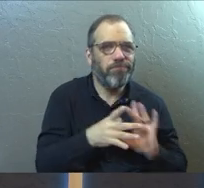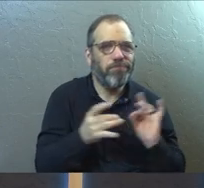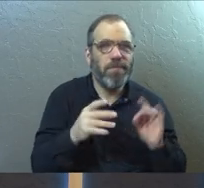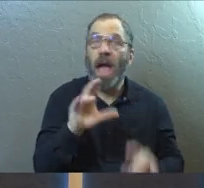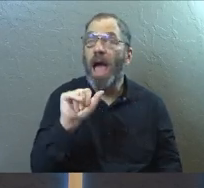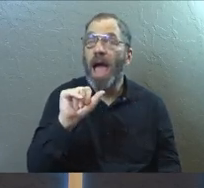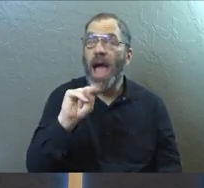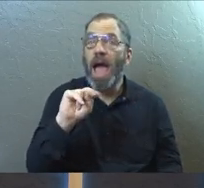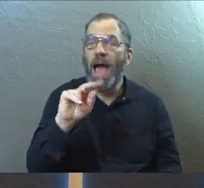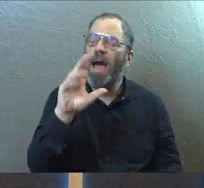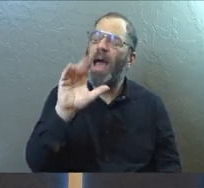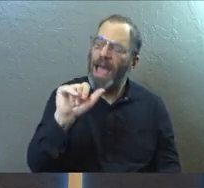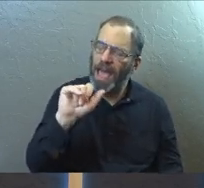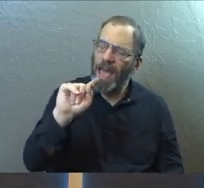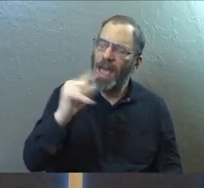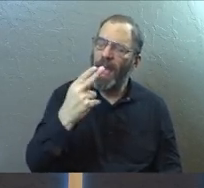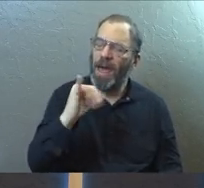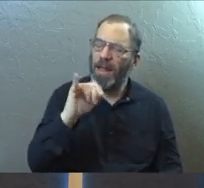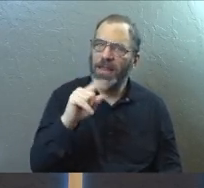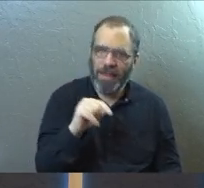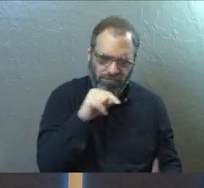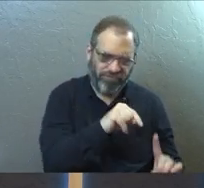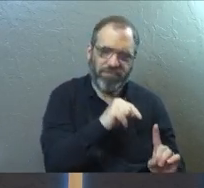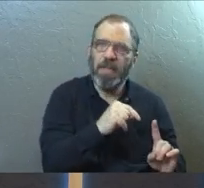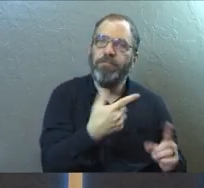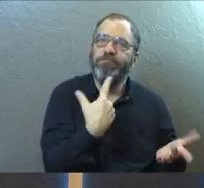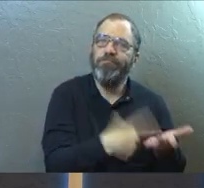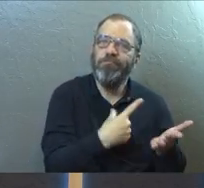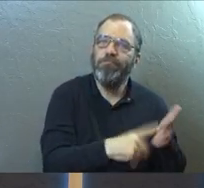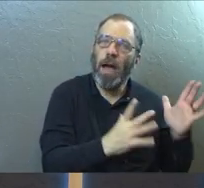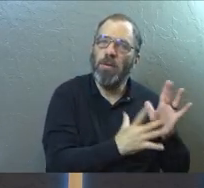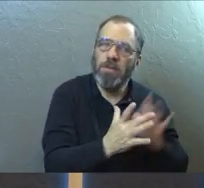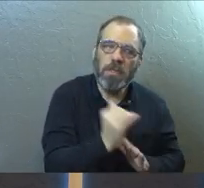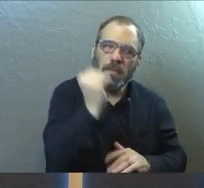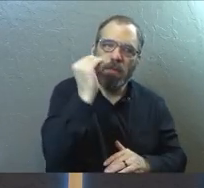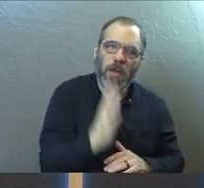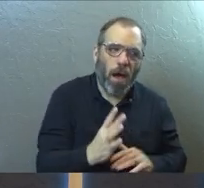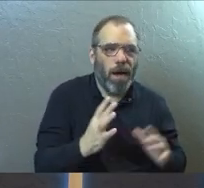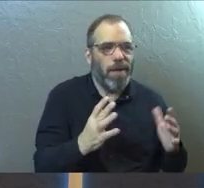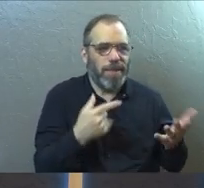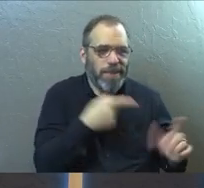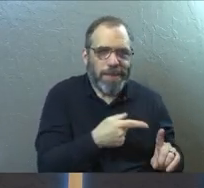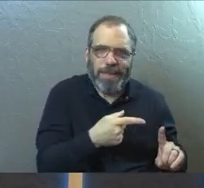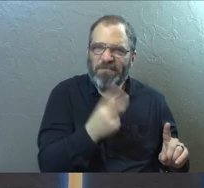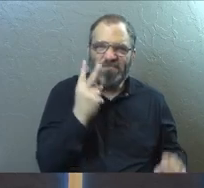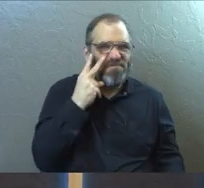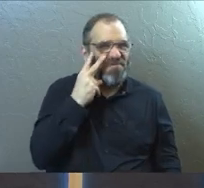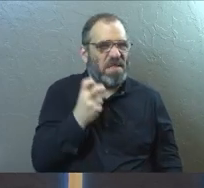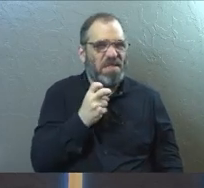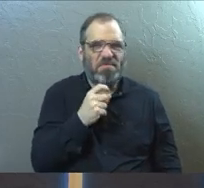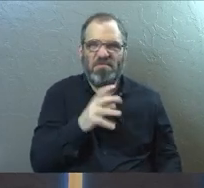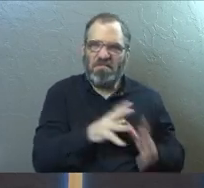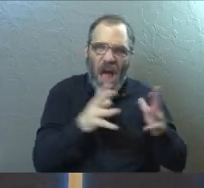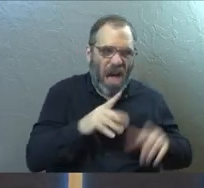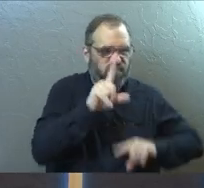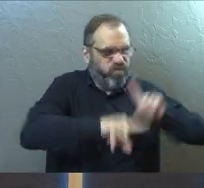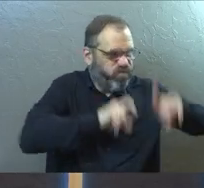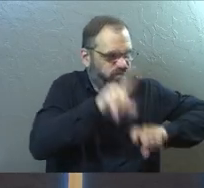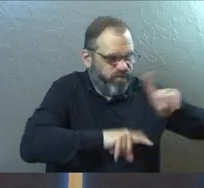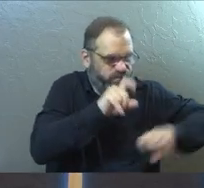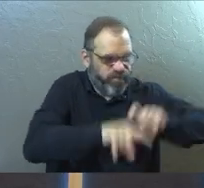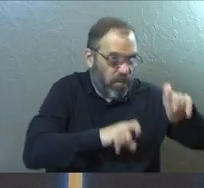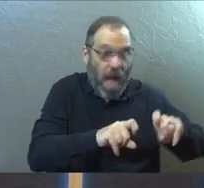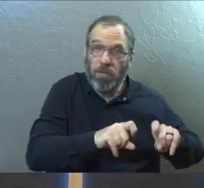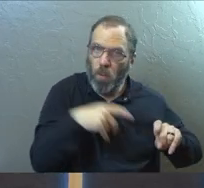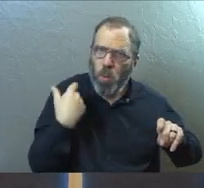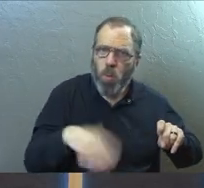before. But Dan and I used to meet up at coffee shops, and talk about Jesus, and talk about God. And he was this atheist who had tons of questions, and it was